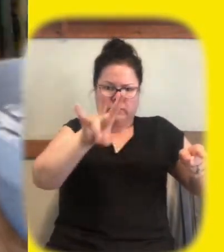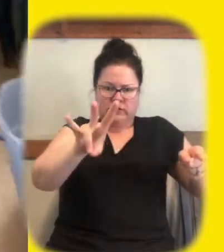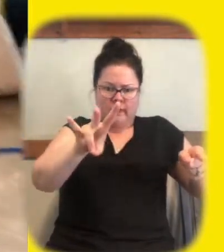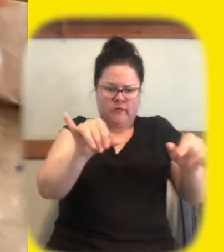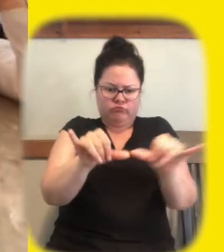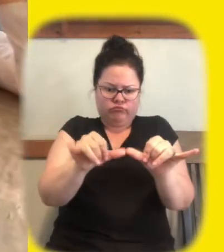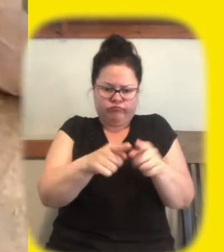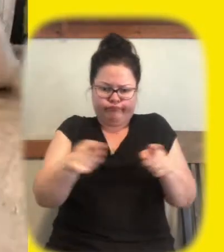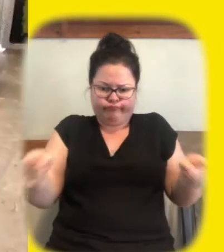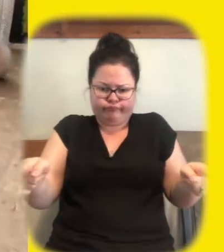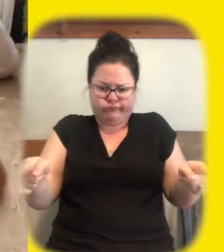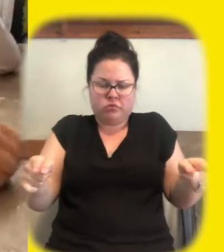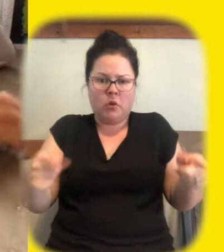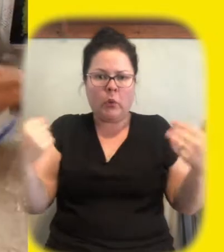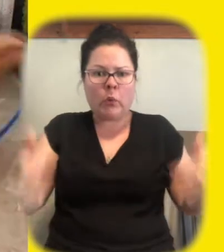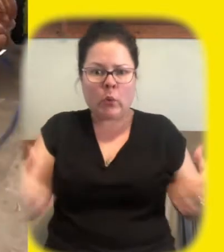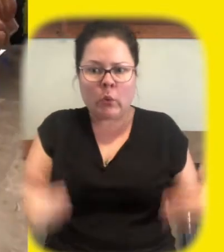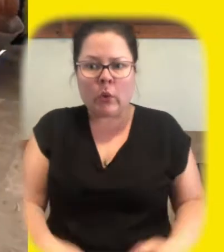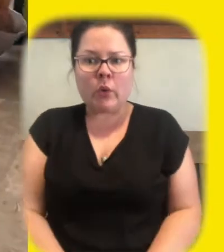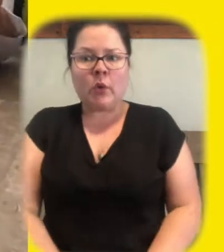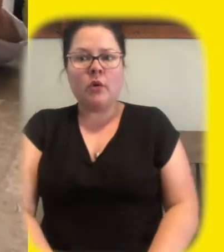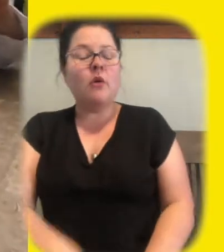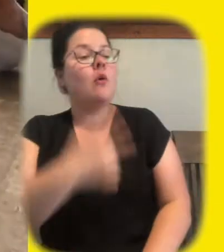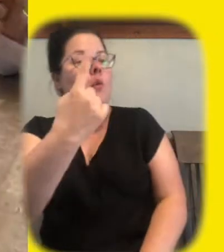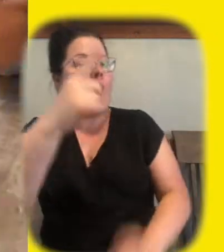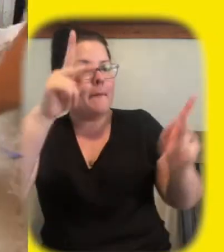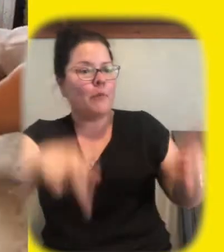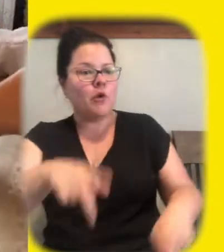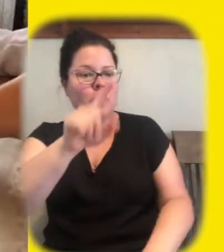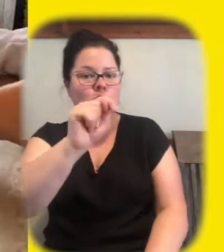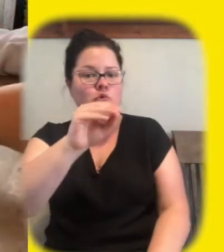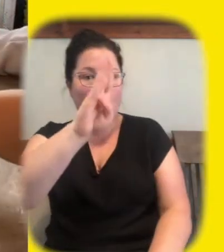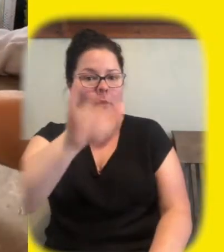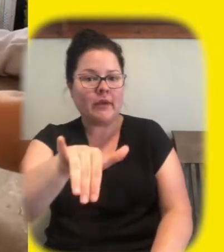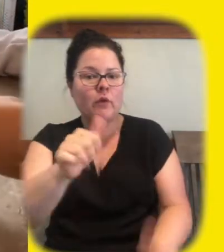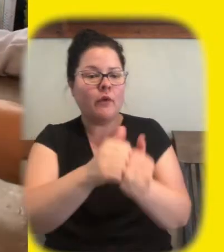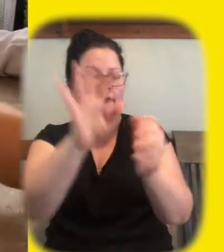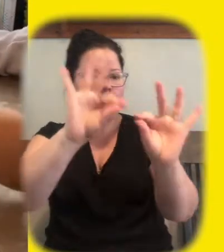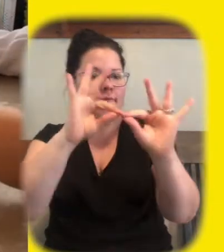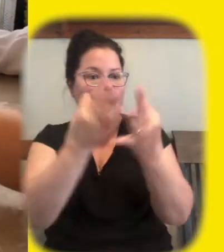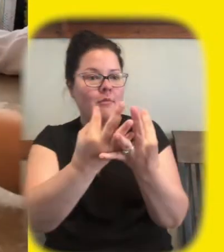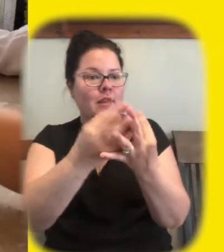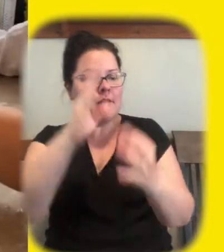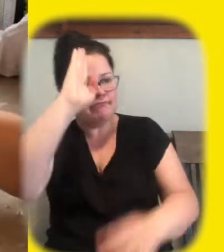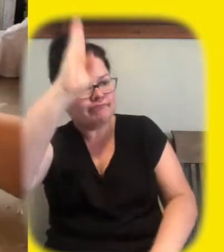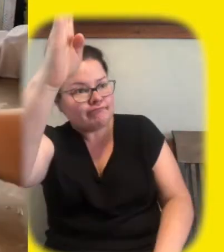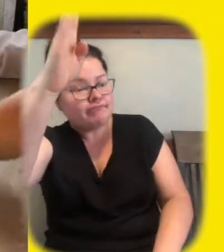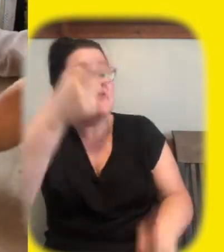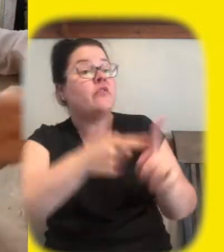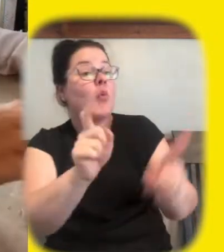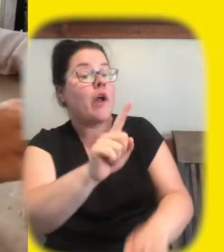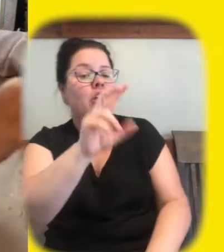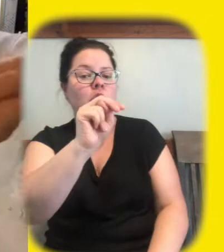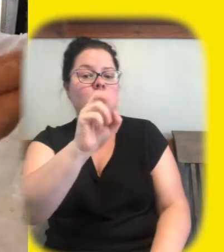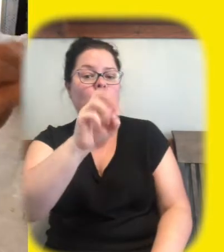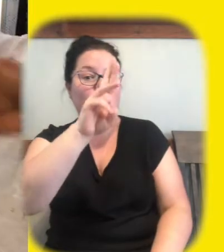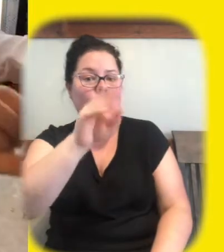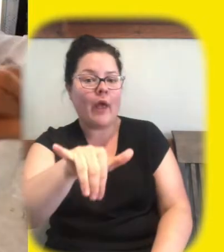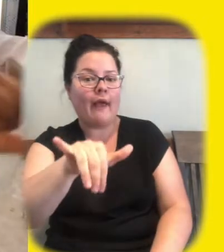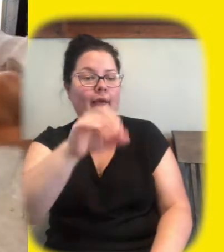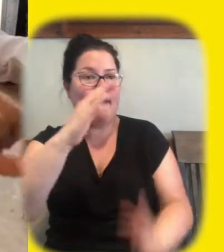amazing um we have a hello from toby and her family uh from norway house